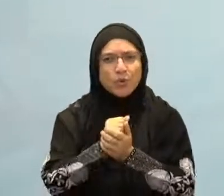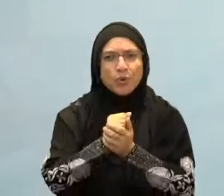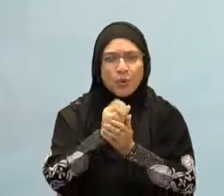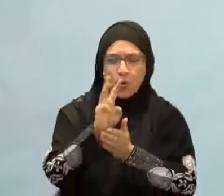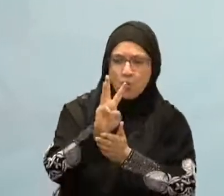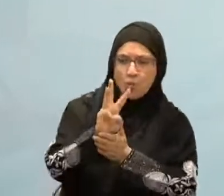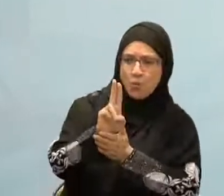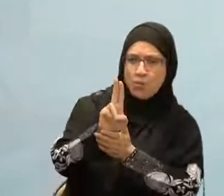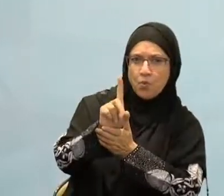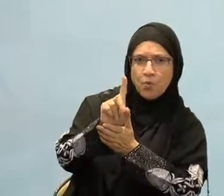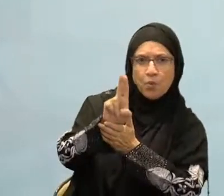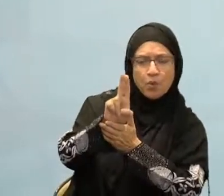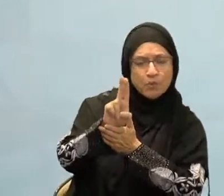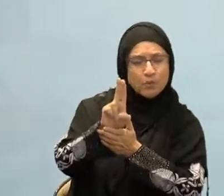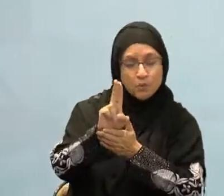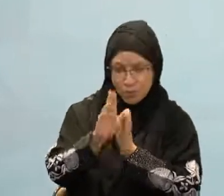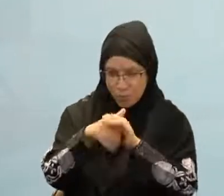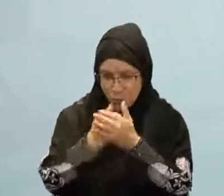rahimahullah ta'ala, he said,